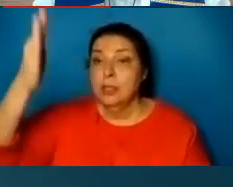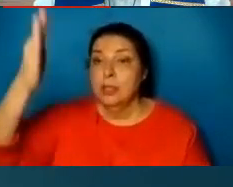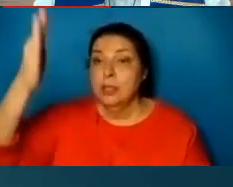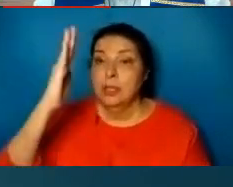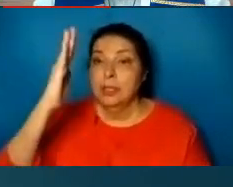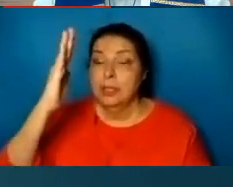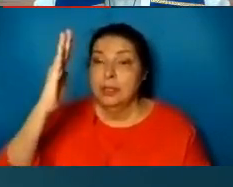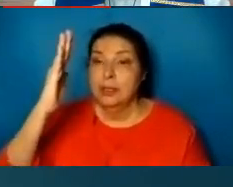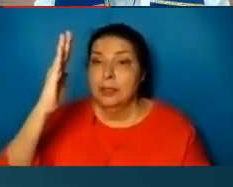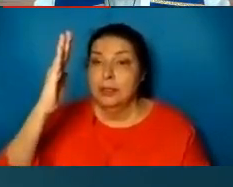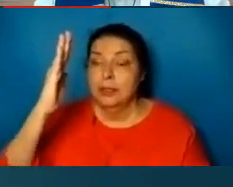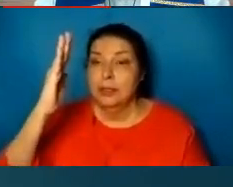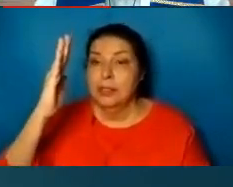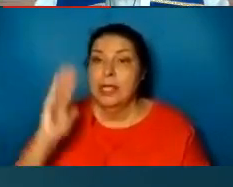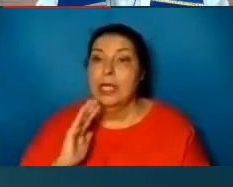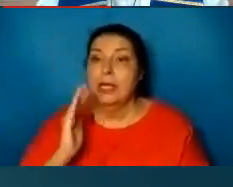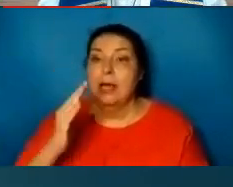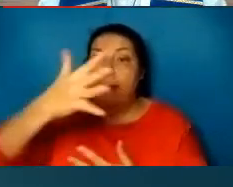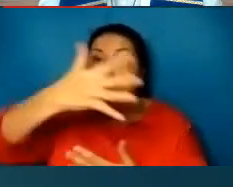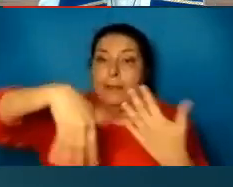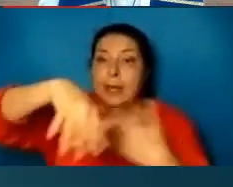God in our midst.